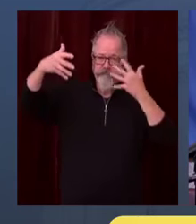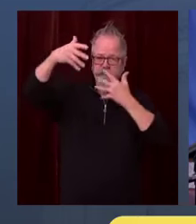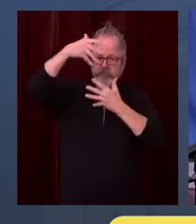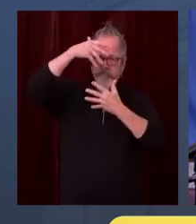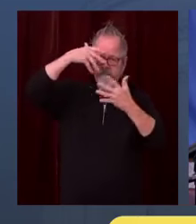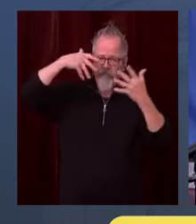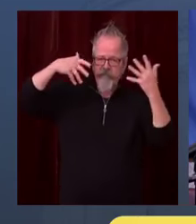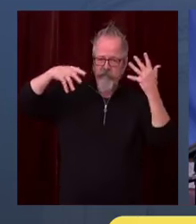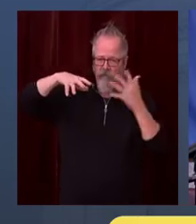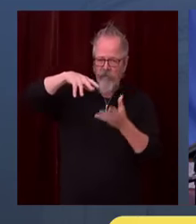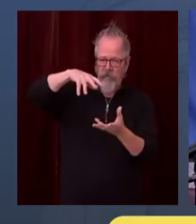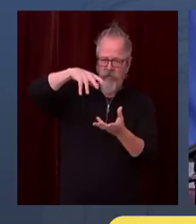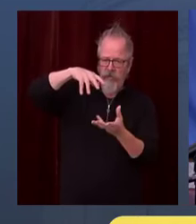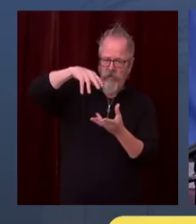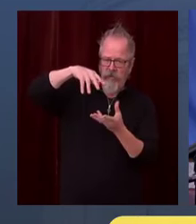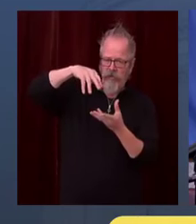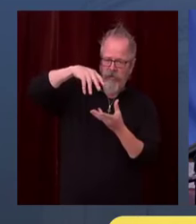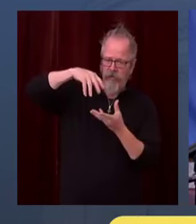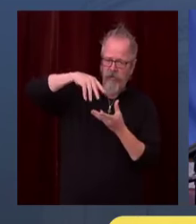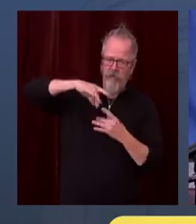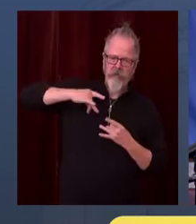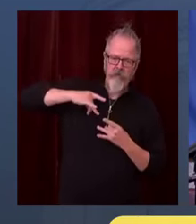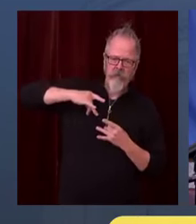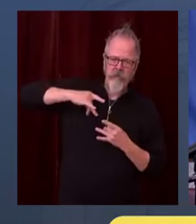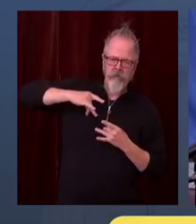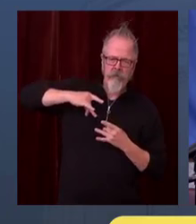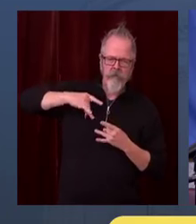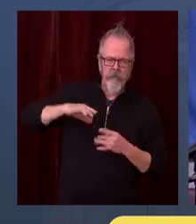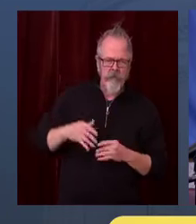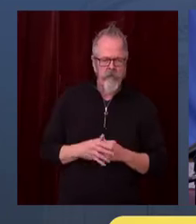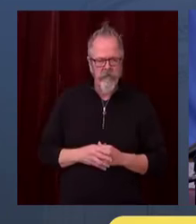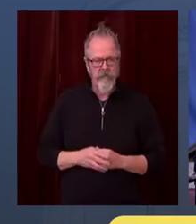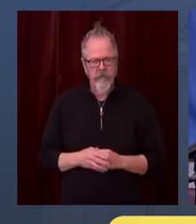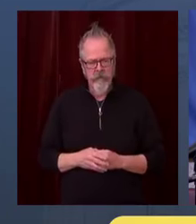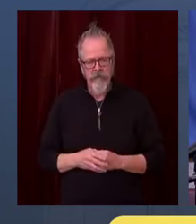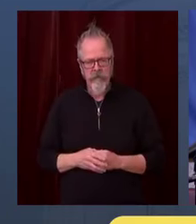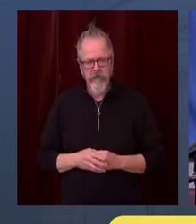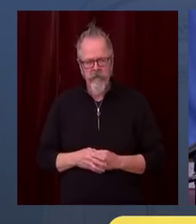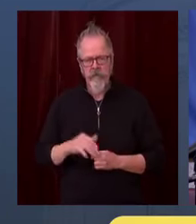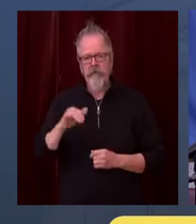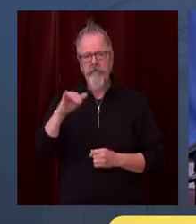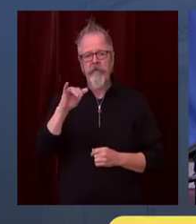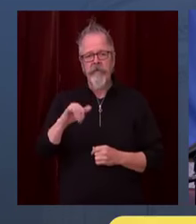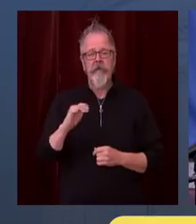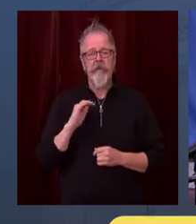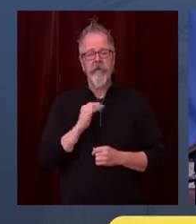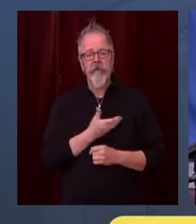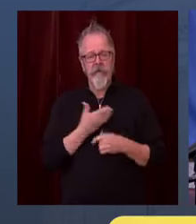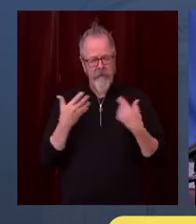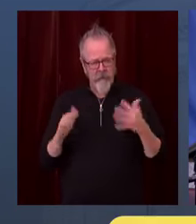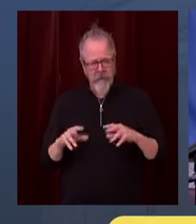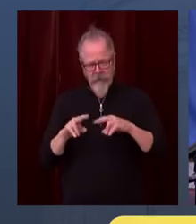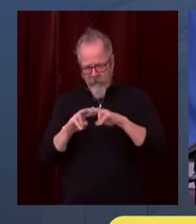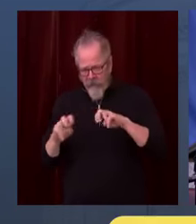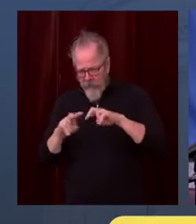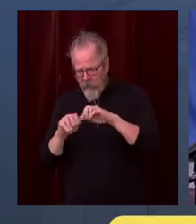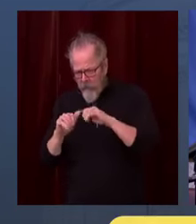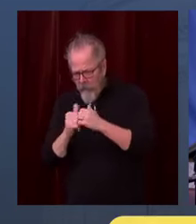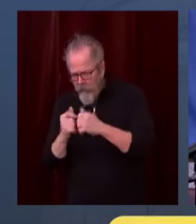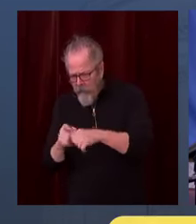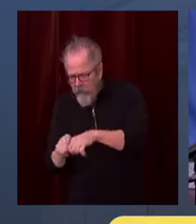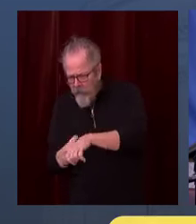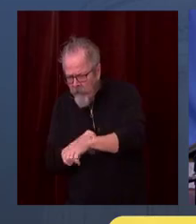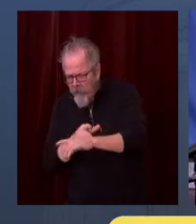of those conditions that exist is a way to reduce the transmission rate in the state of